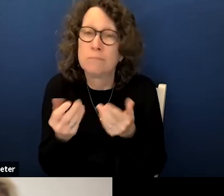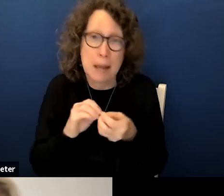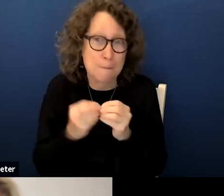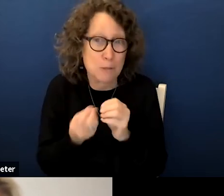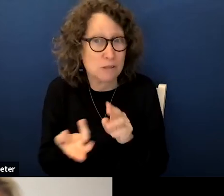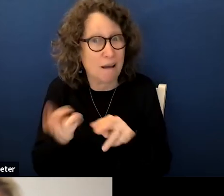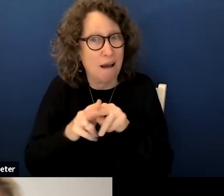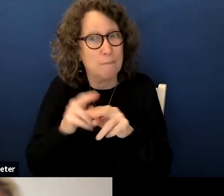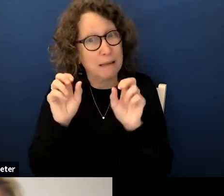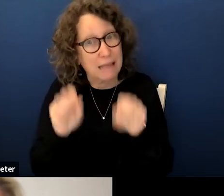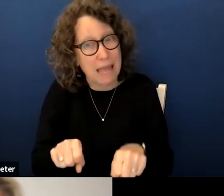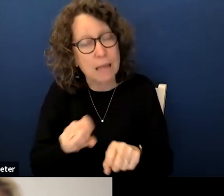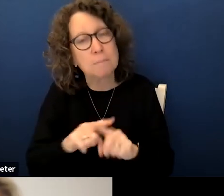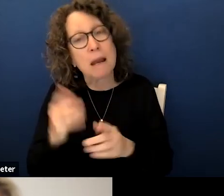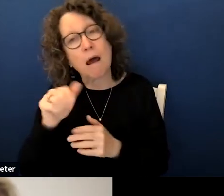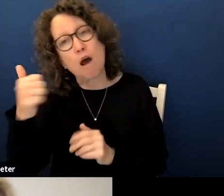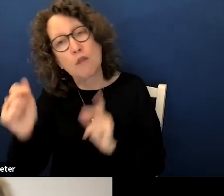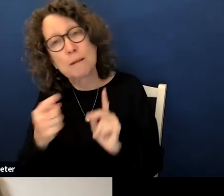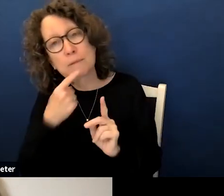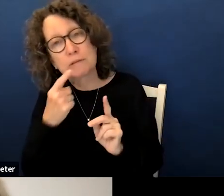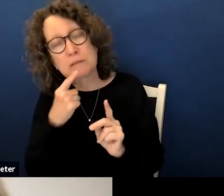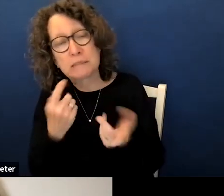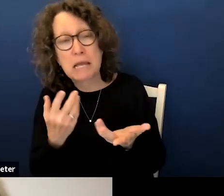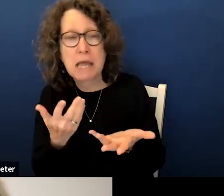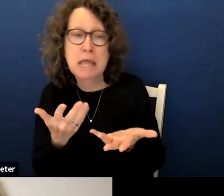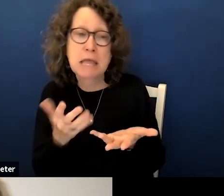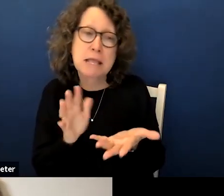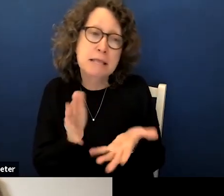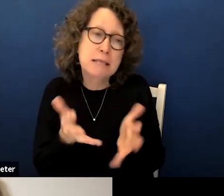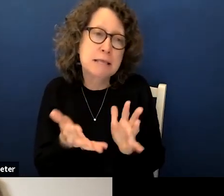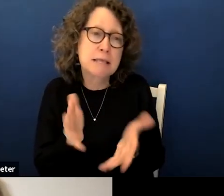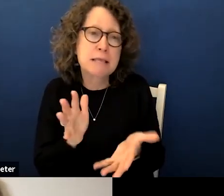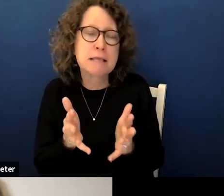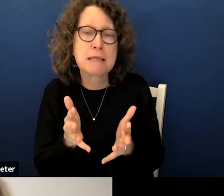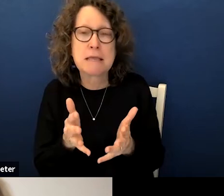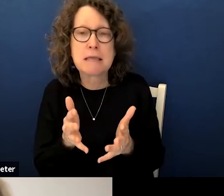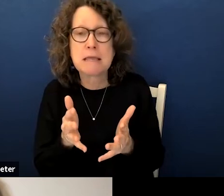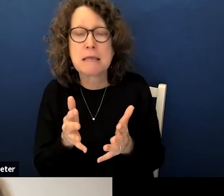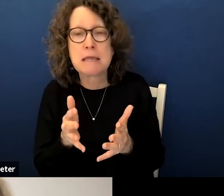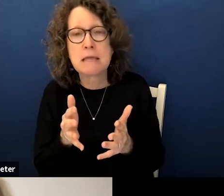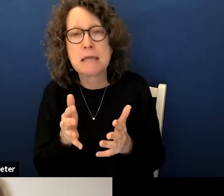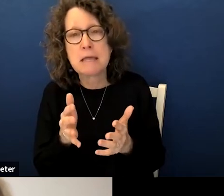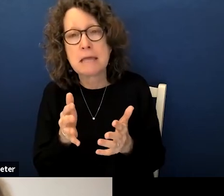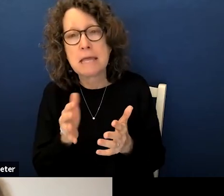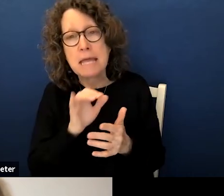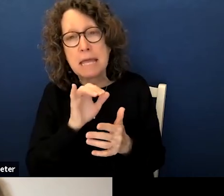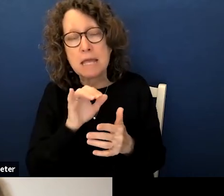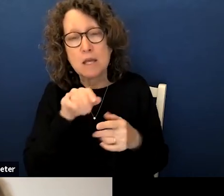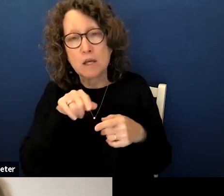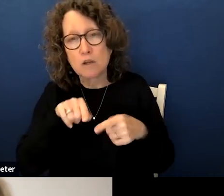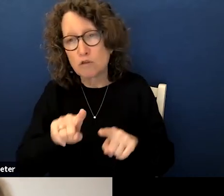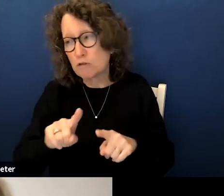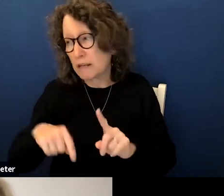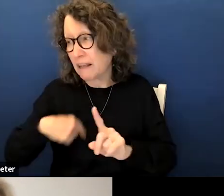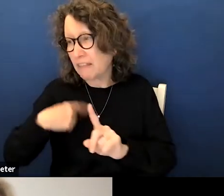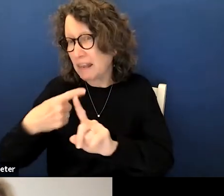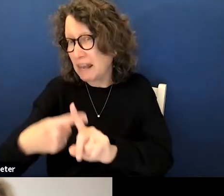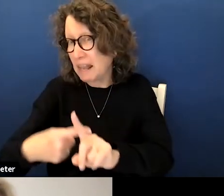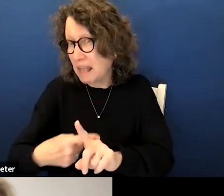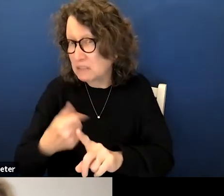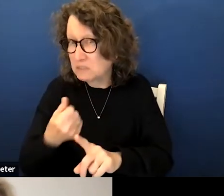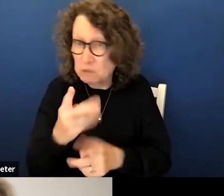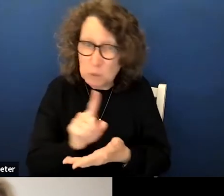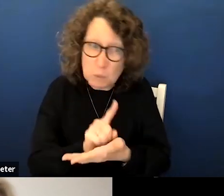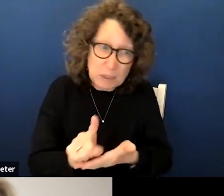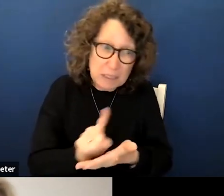some experts say that at least a moderate uptick in infections over the next few